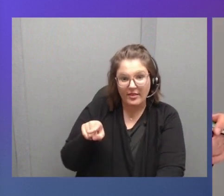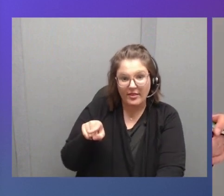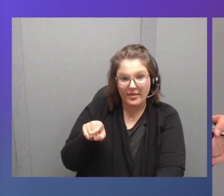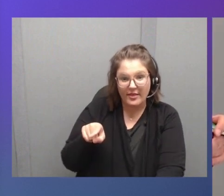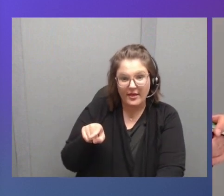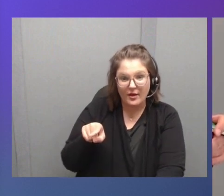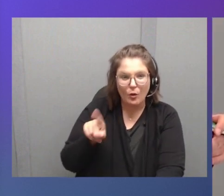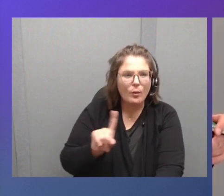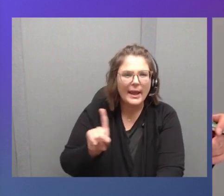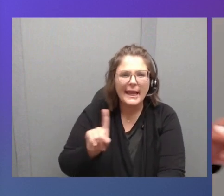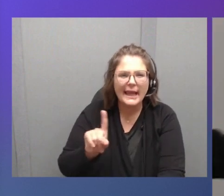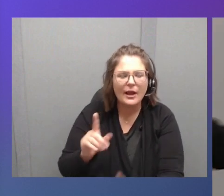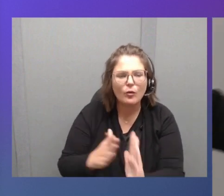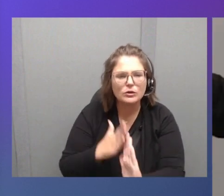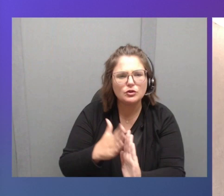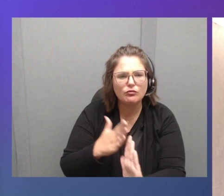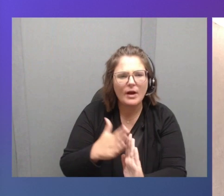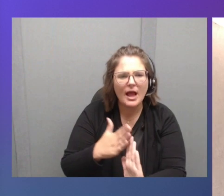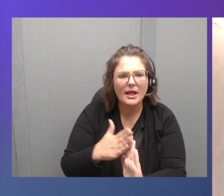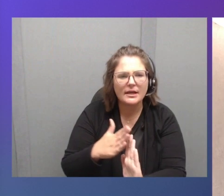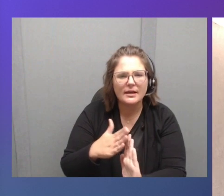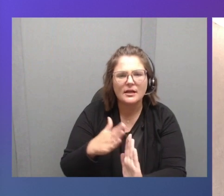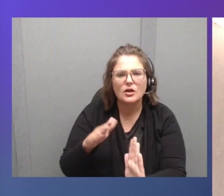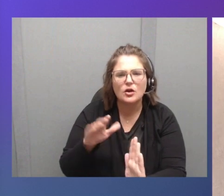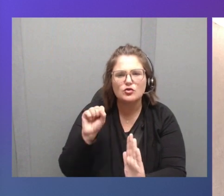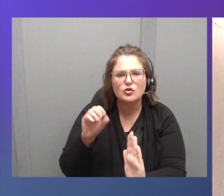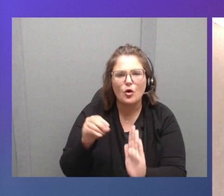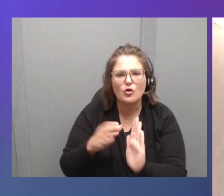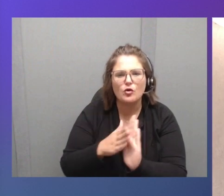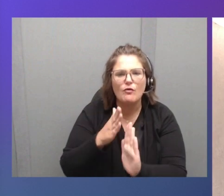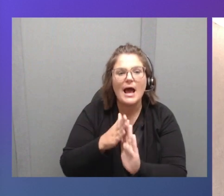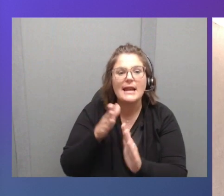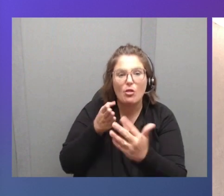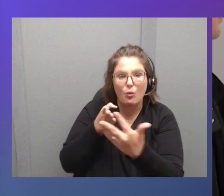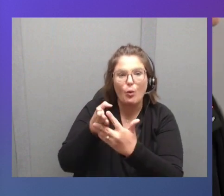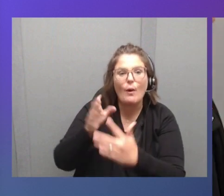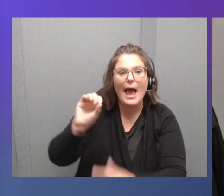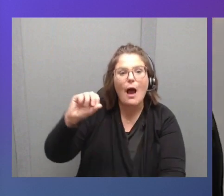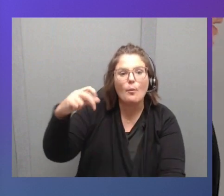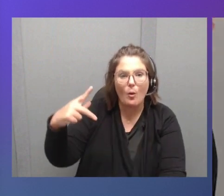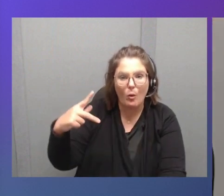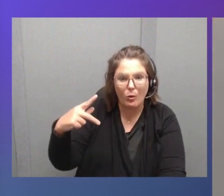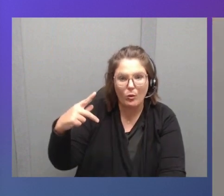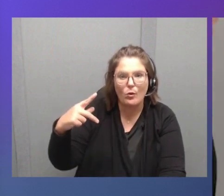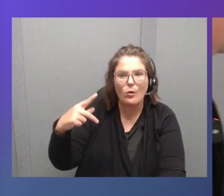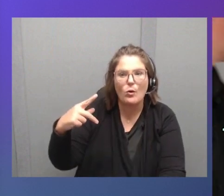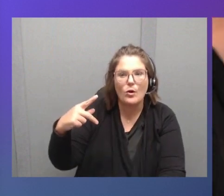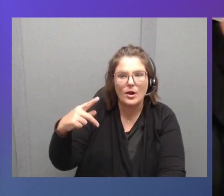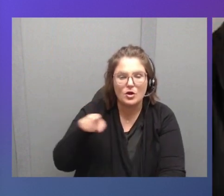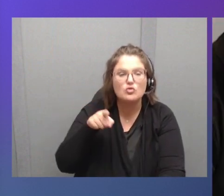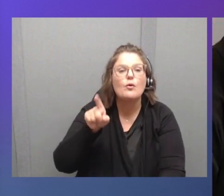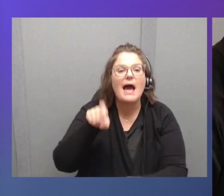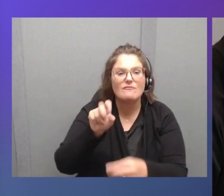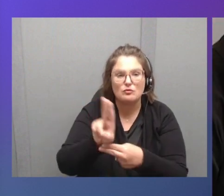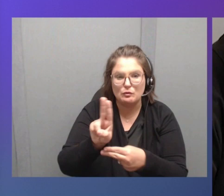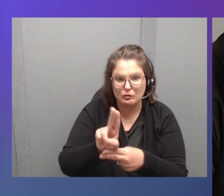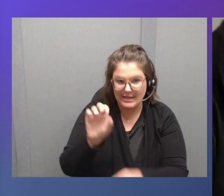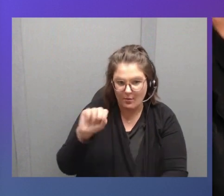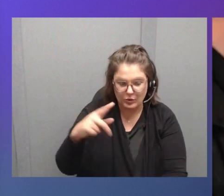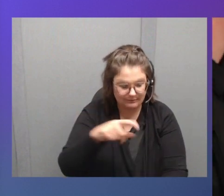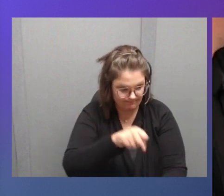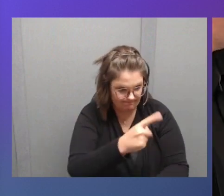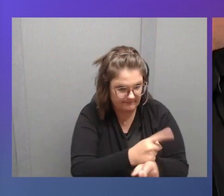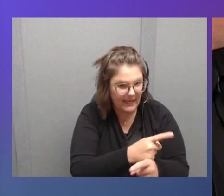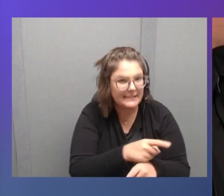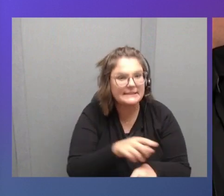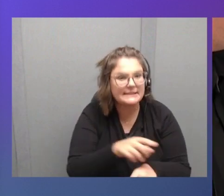where would you run? Oh, you would actually run it on Outpost. On Outpost. Do you have to use Outpost? Exactly. So the upload station itself